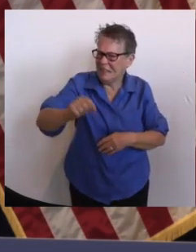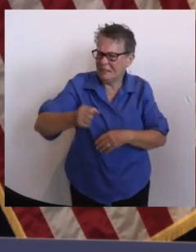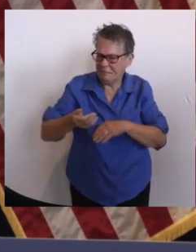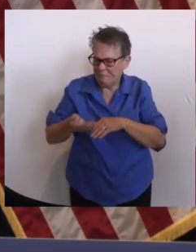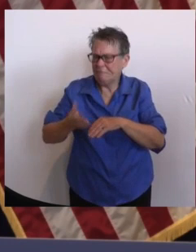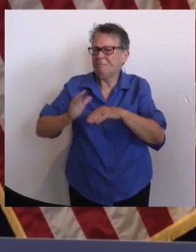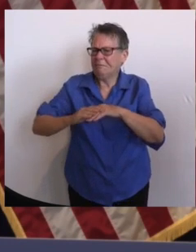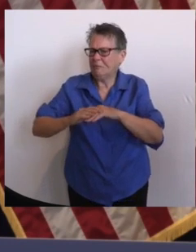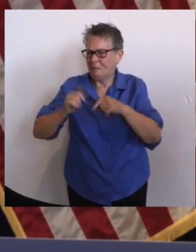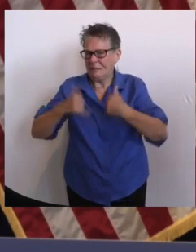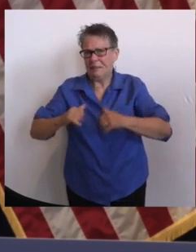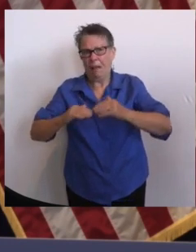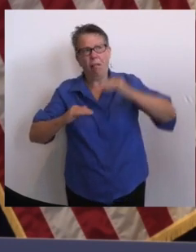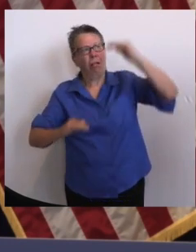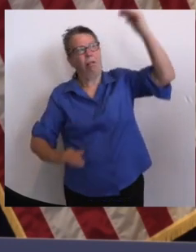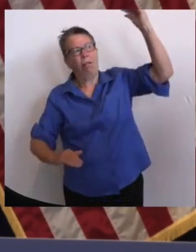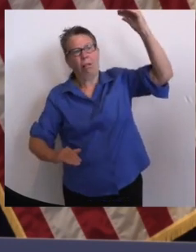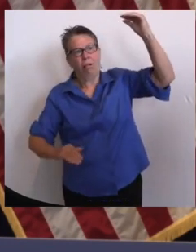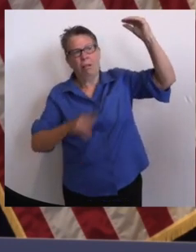the other surge is.